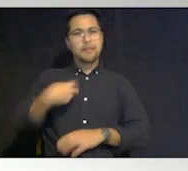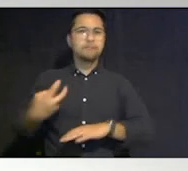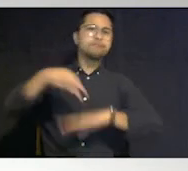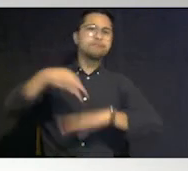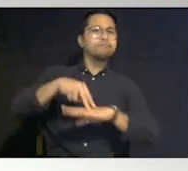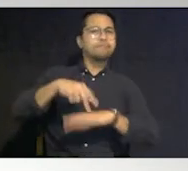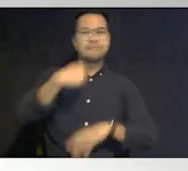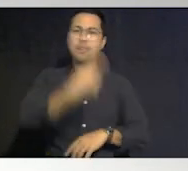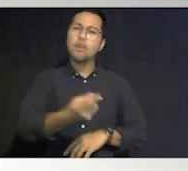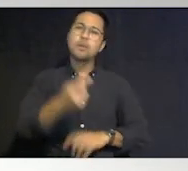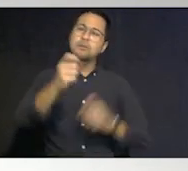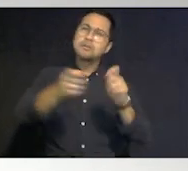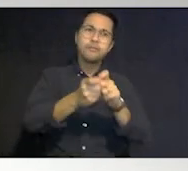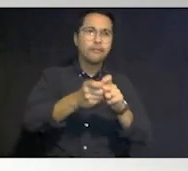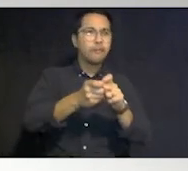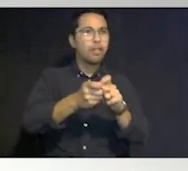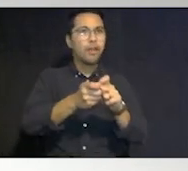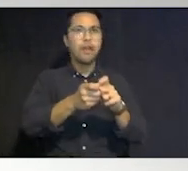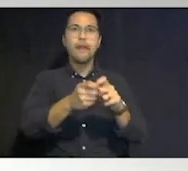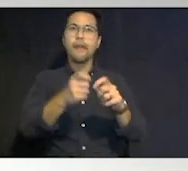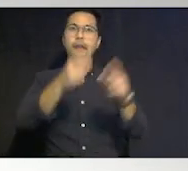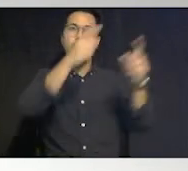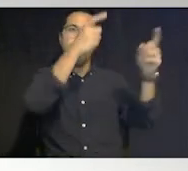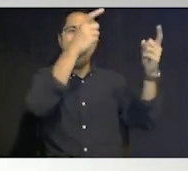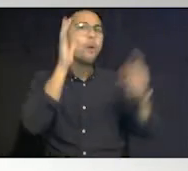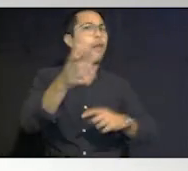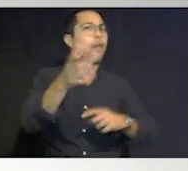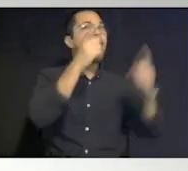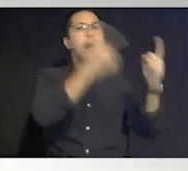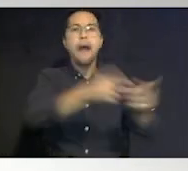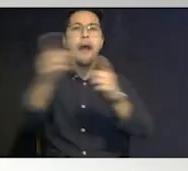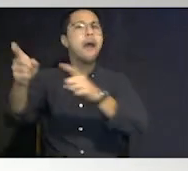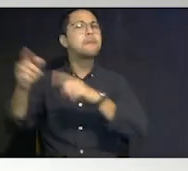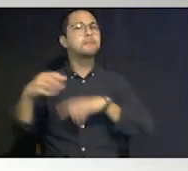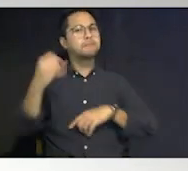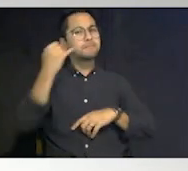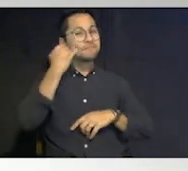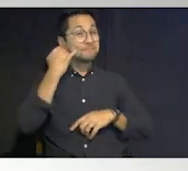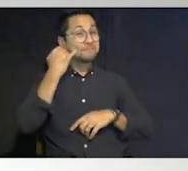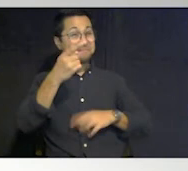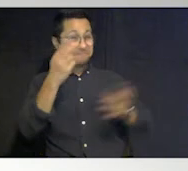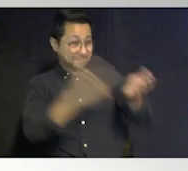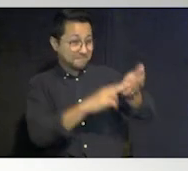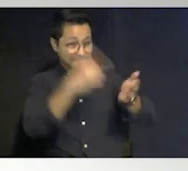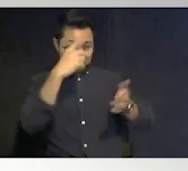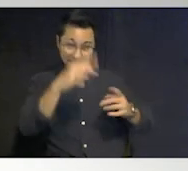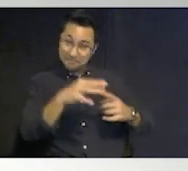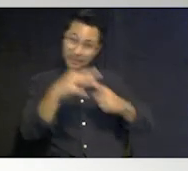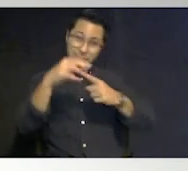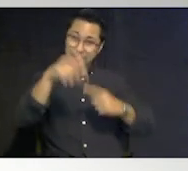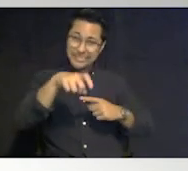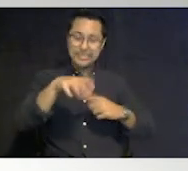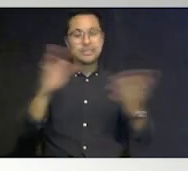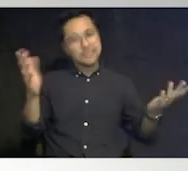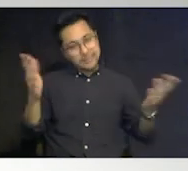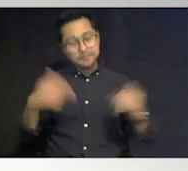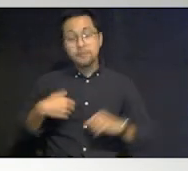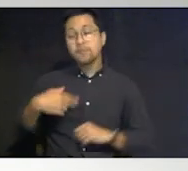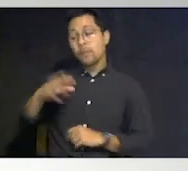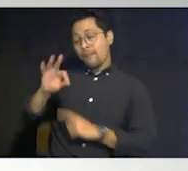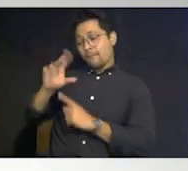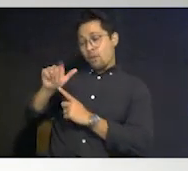exactly what you can expect um when you when you register for a special needs shelter um as i mentioned florida we have